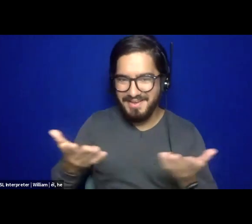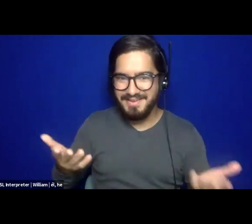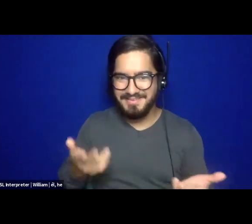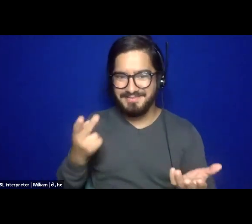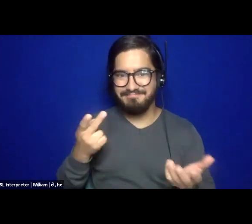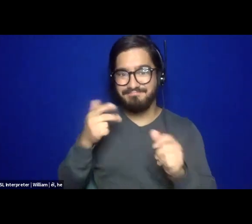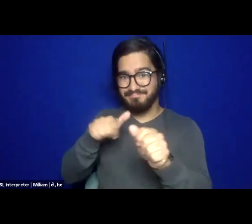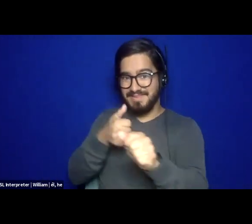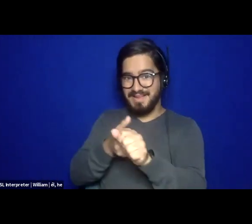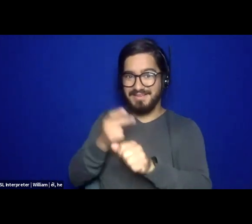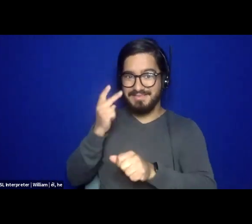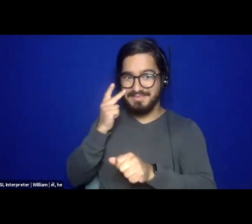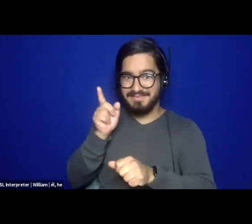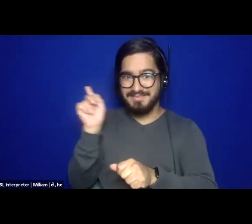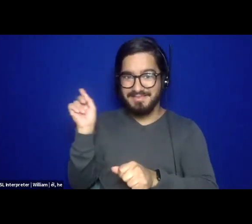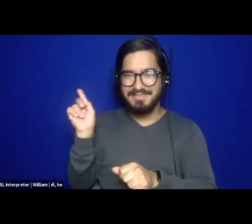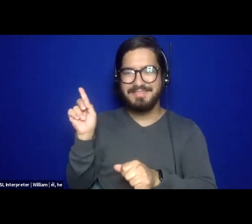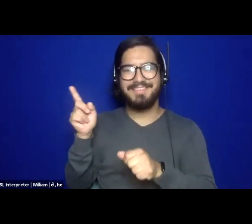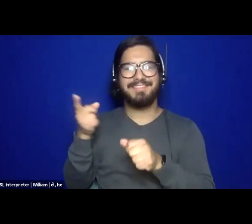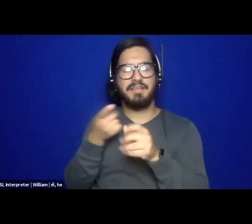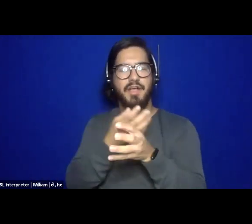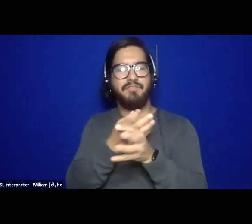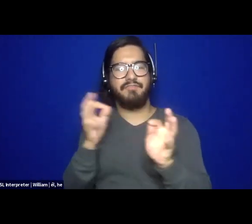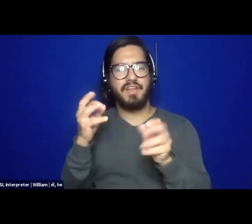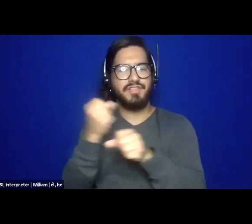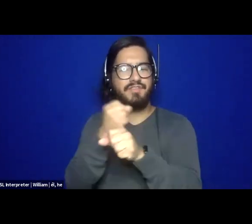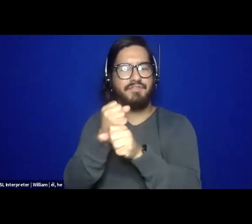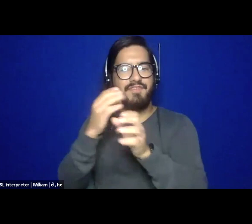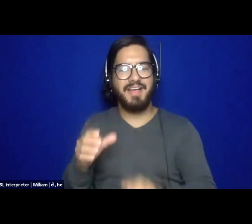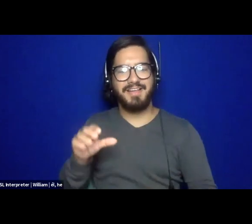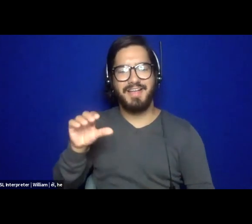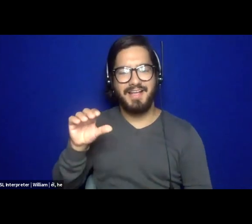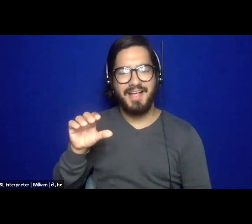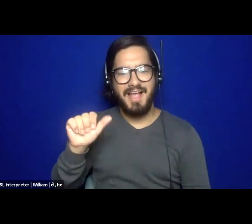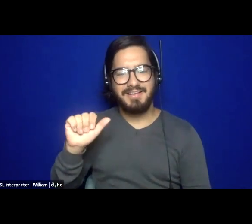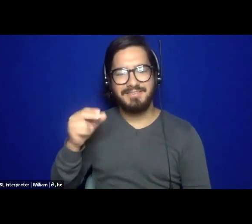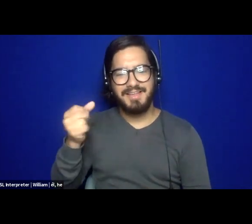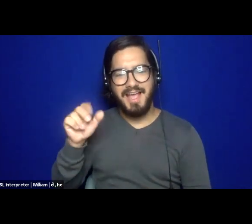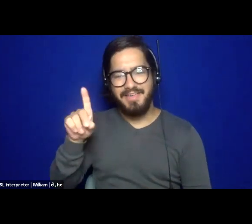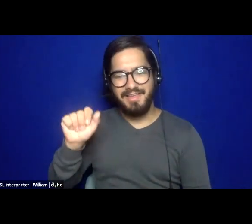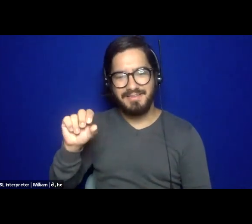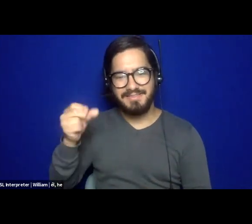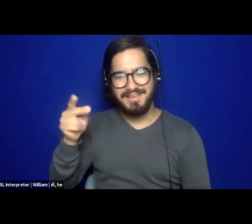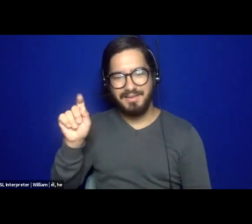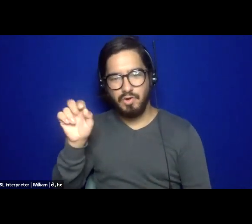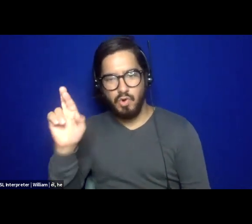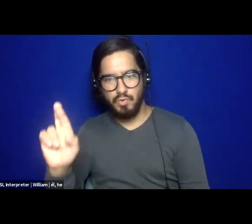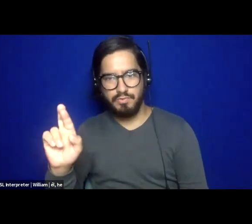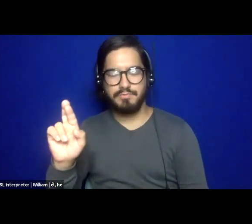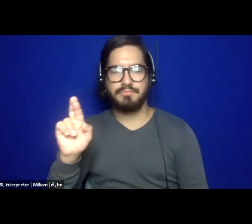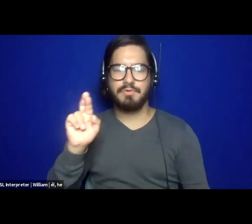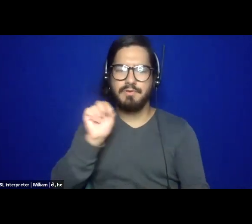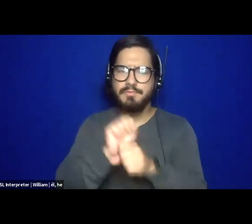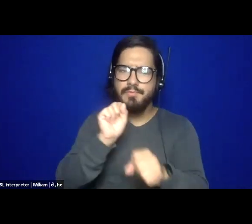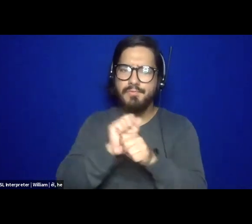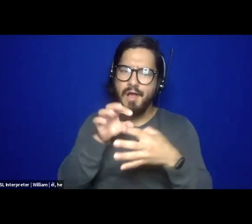of the Freedom Fighter, Assata Shakur. I'm a mental health professional. I've been working in mental and behavioral health for